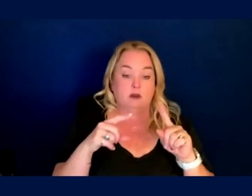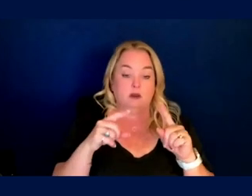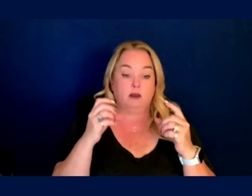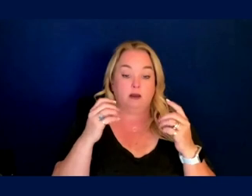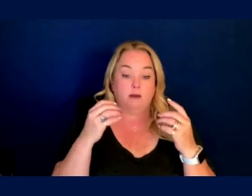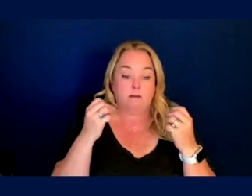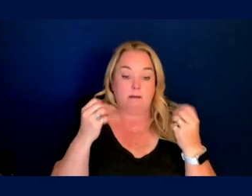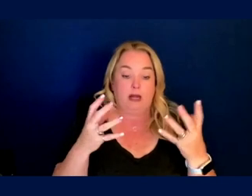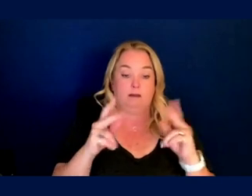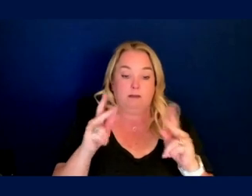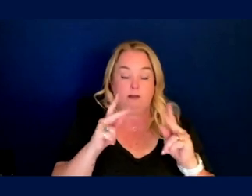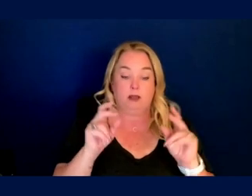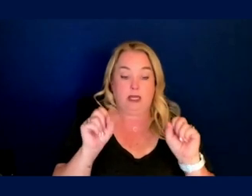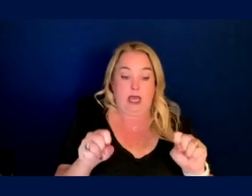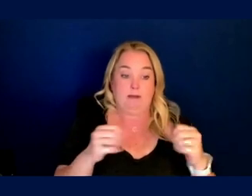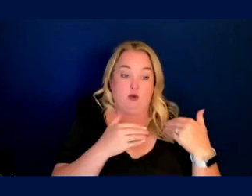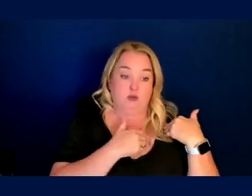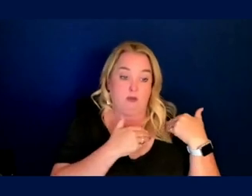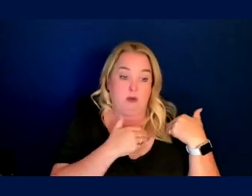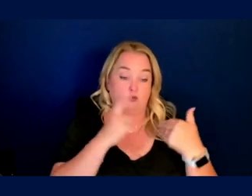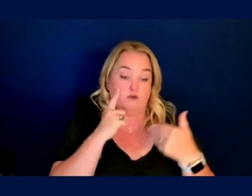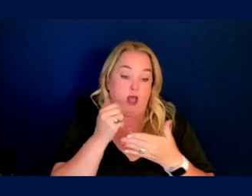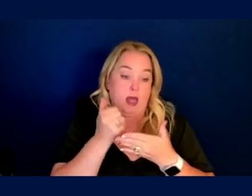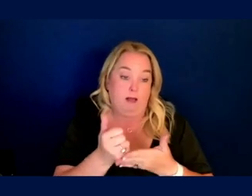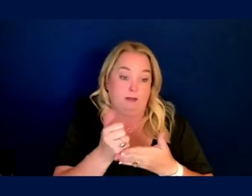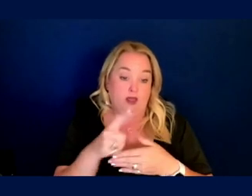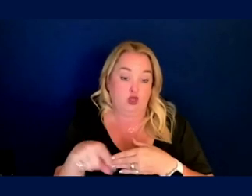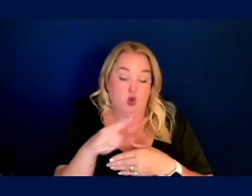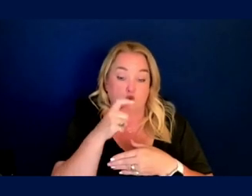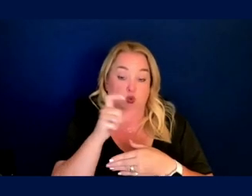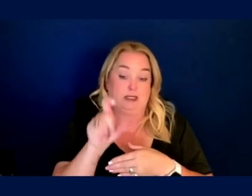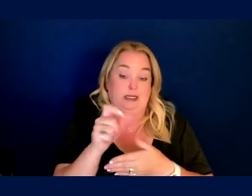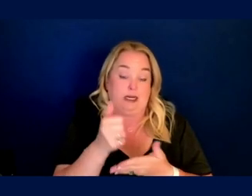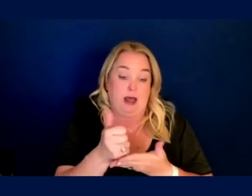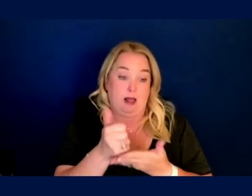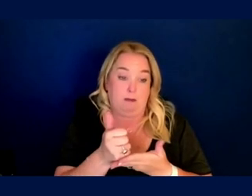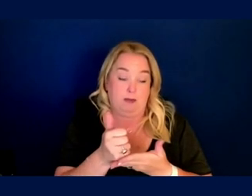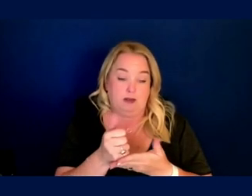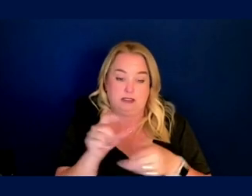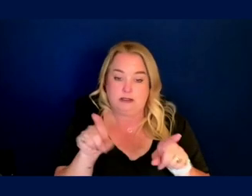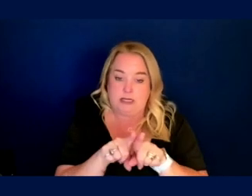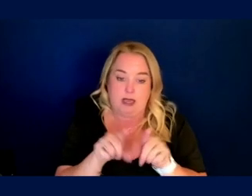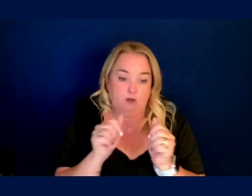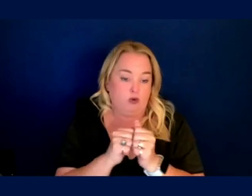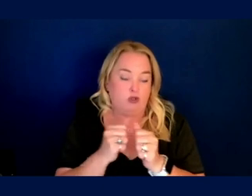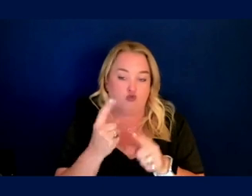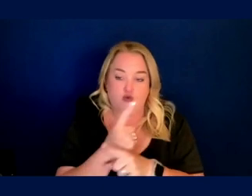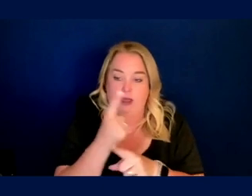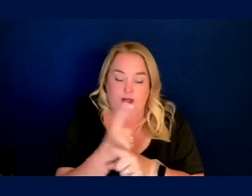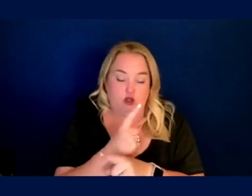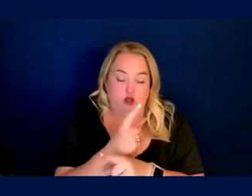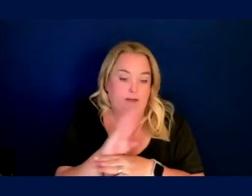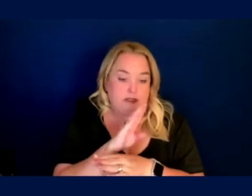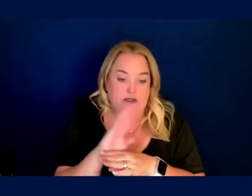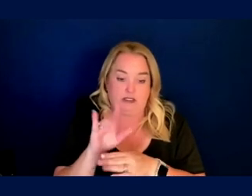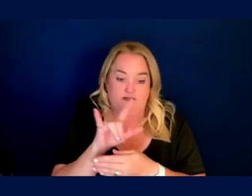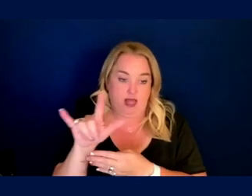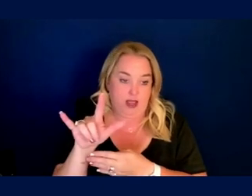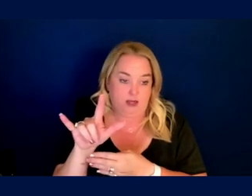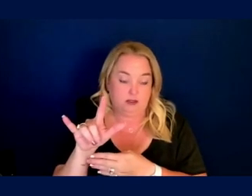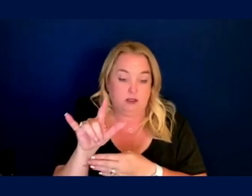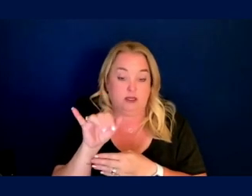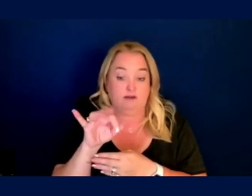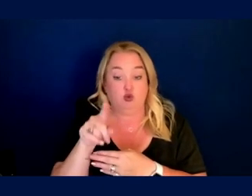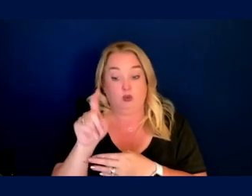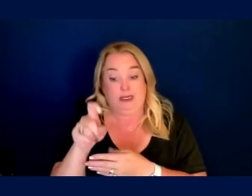responsible for assisting those who might need assistance, just as you do a standard commercial flight. Those who need assistance, please